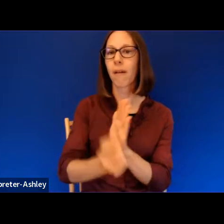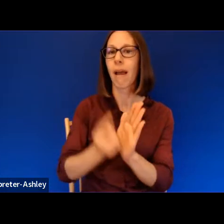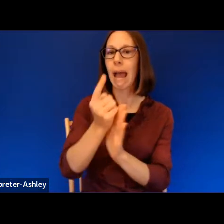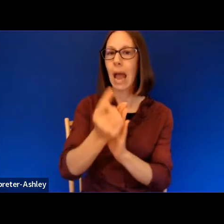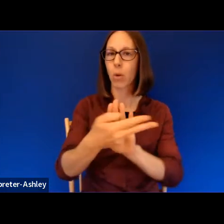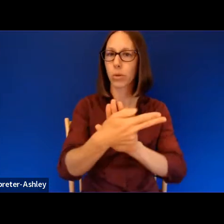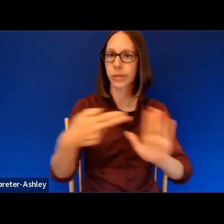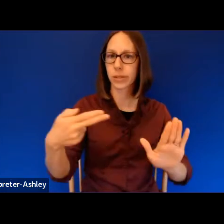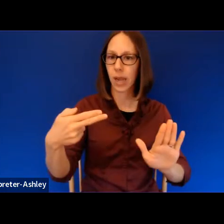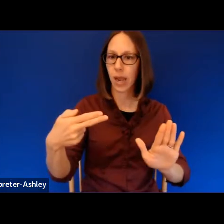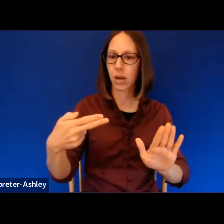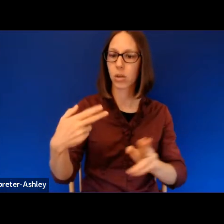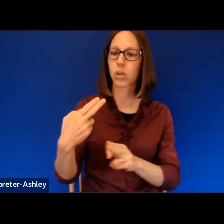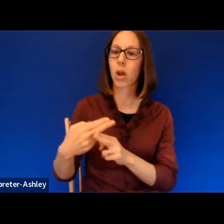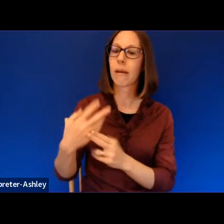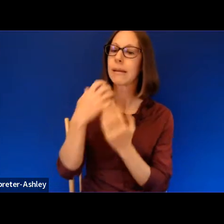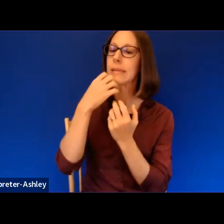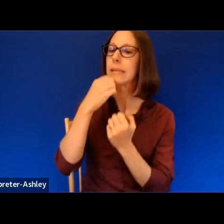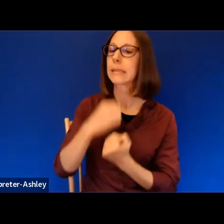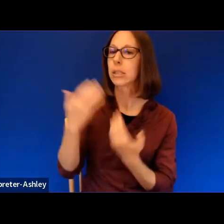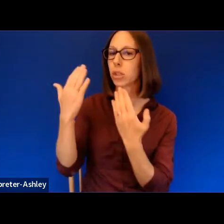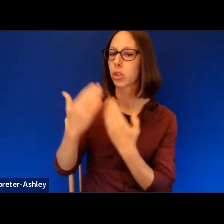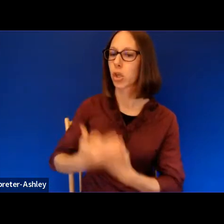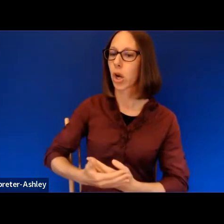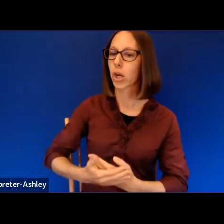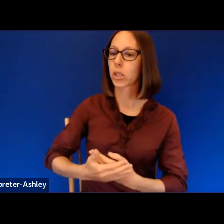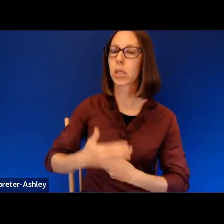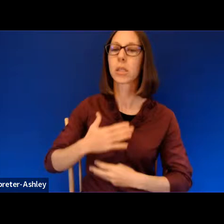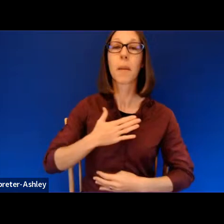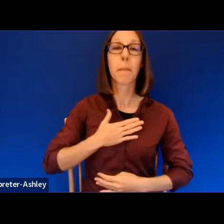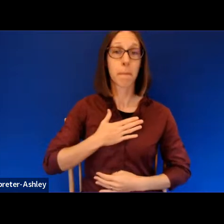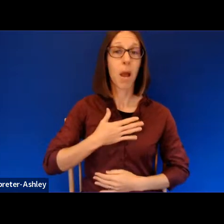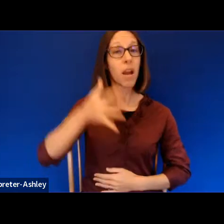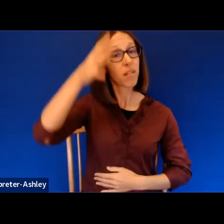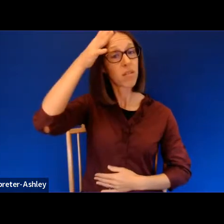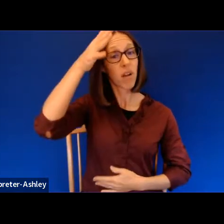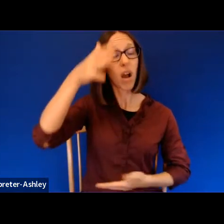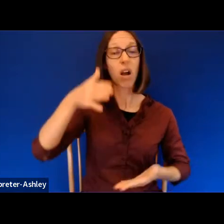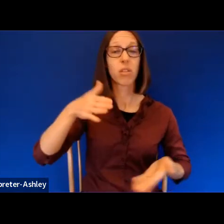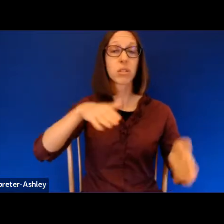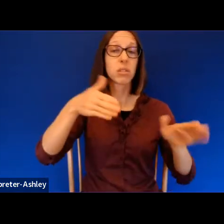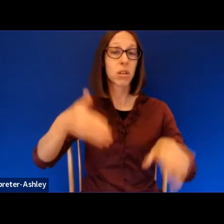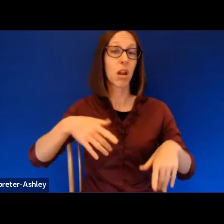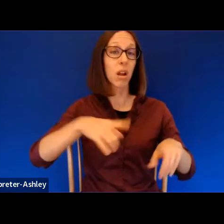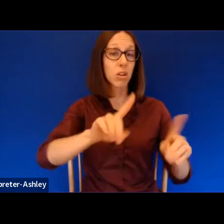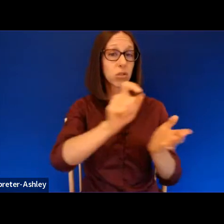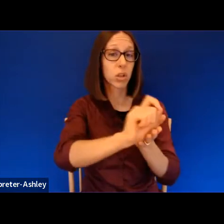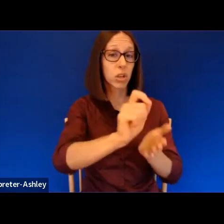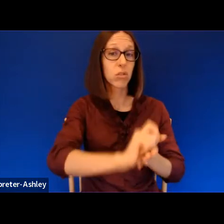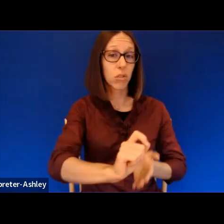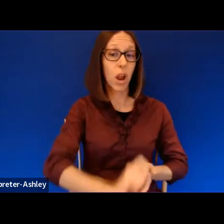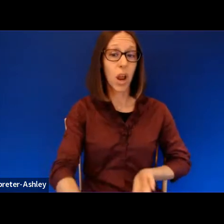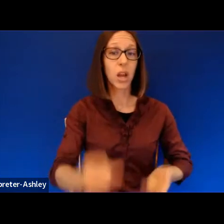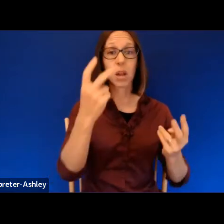my father died in the midst of writing that book. So poems that in Dear Darkness that were just memories of going to Louisiana every summer